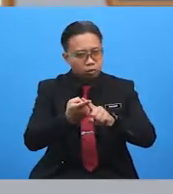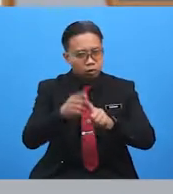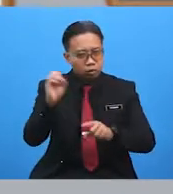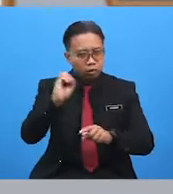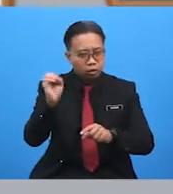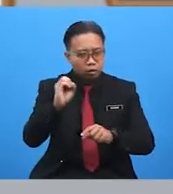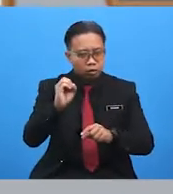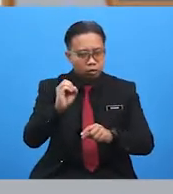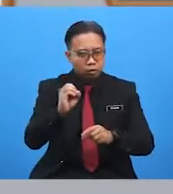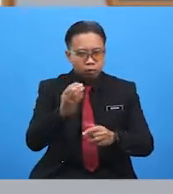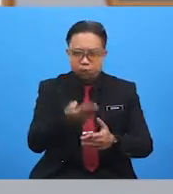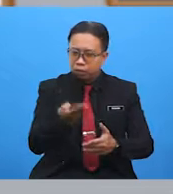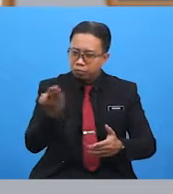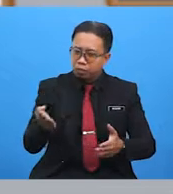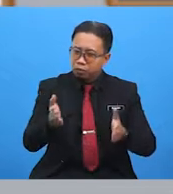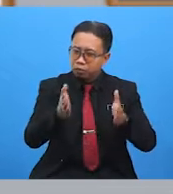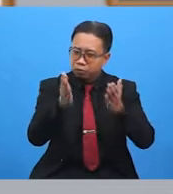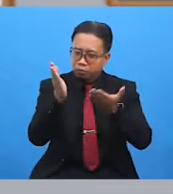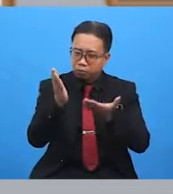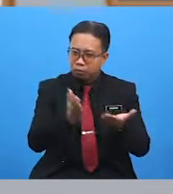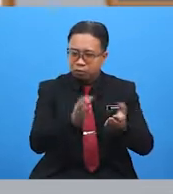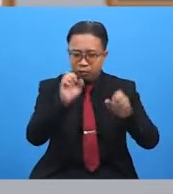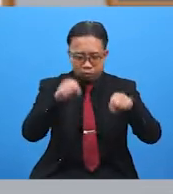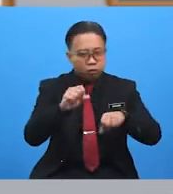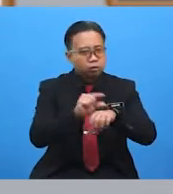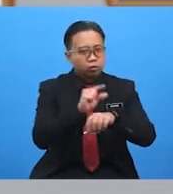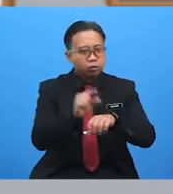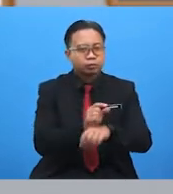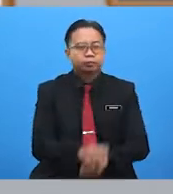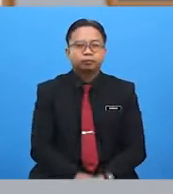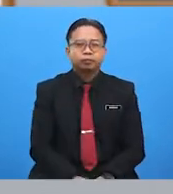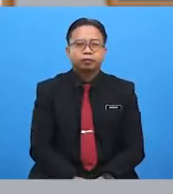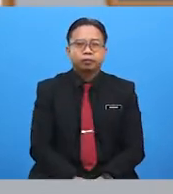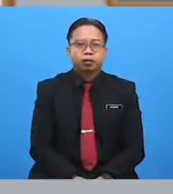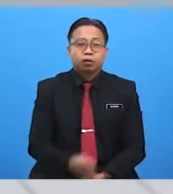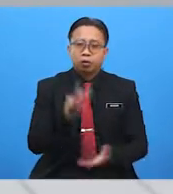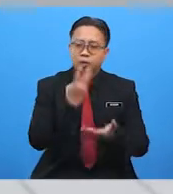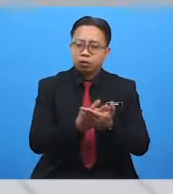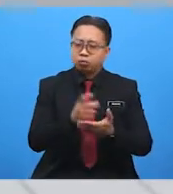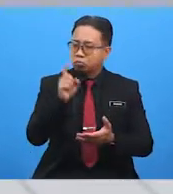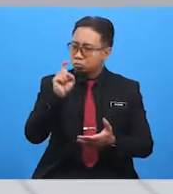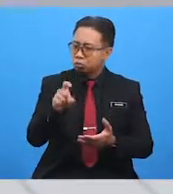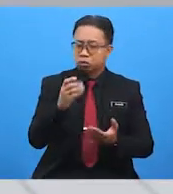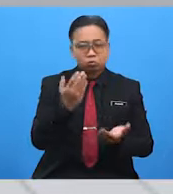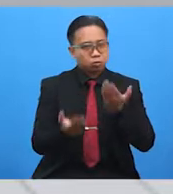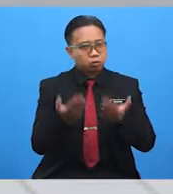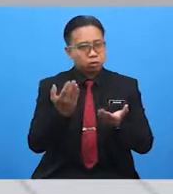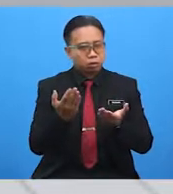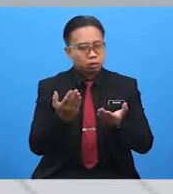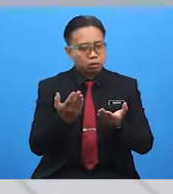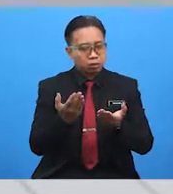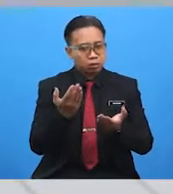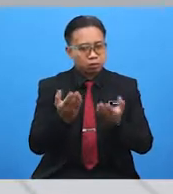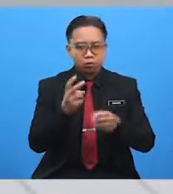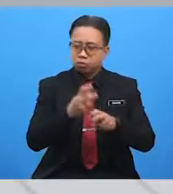things that you can use. Well, it must be tough, but the students were kind of enjoying